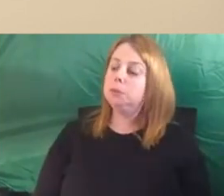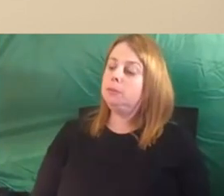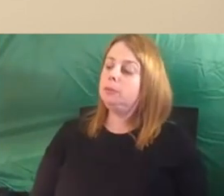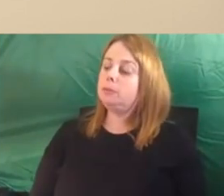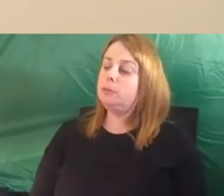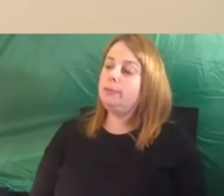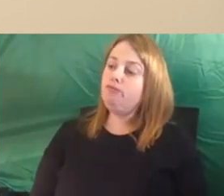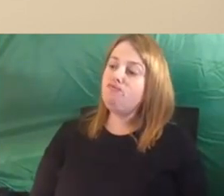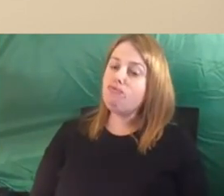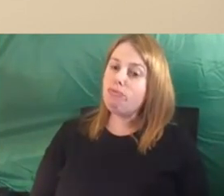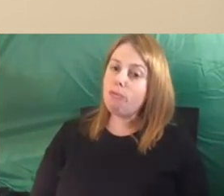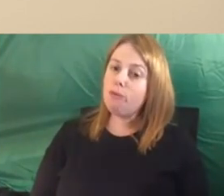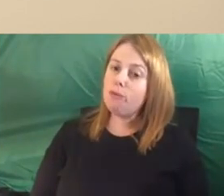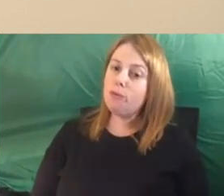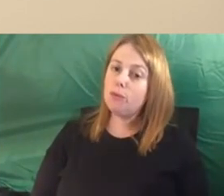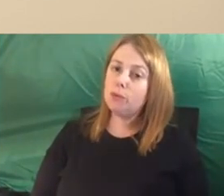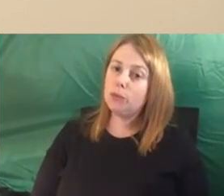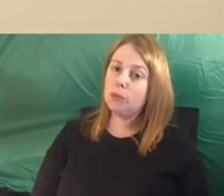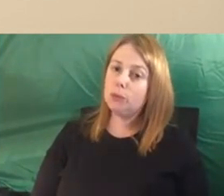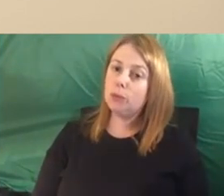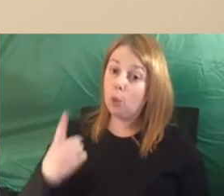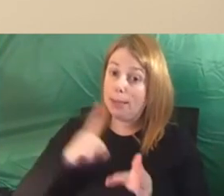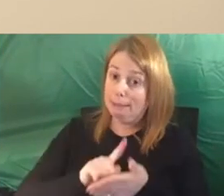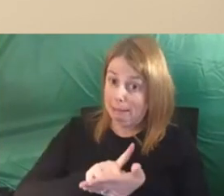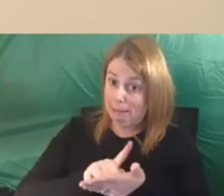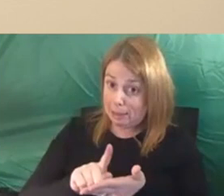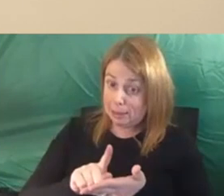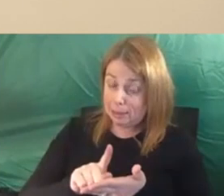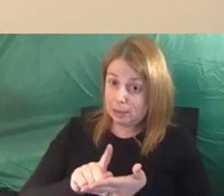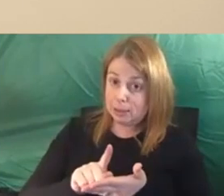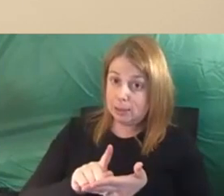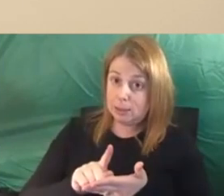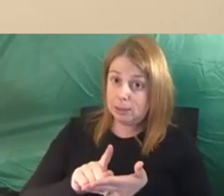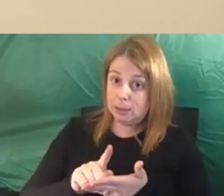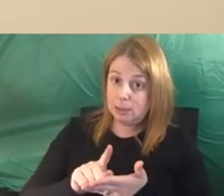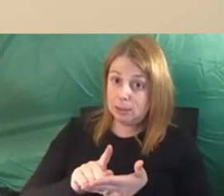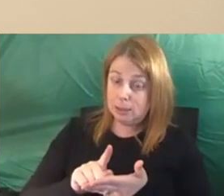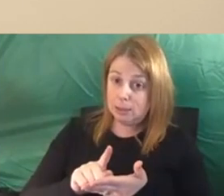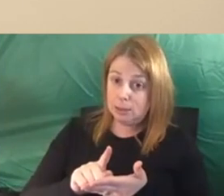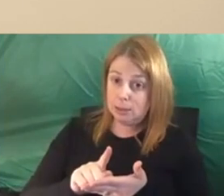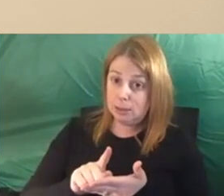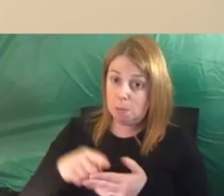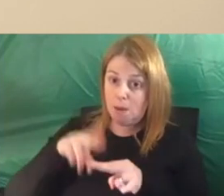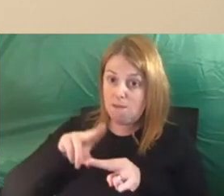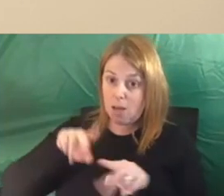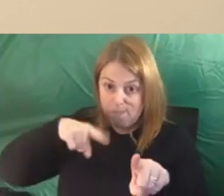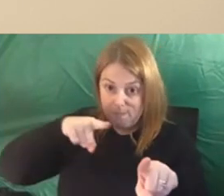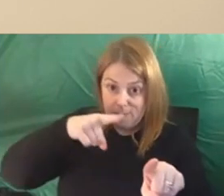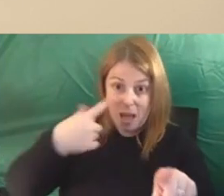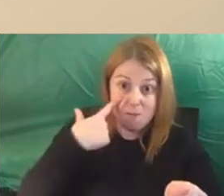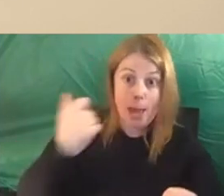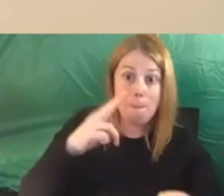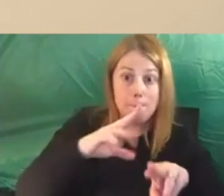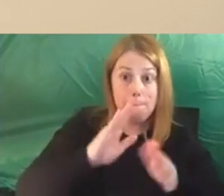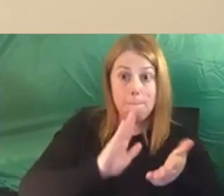It was about 12 months after that incident, at that point when we left our family home that my dad tracked down my mum and killed her in